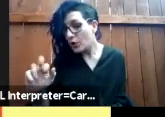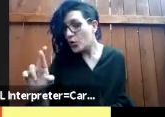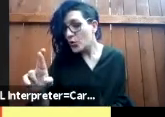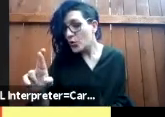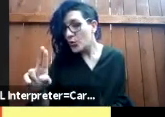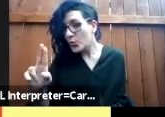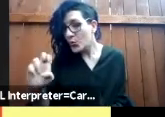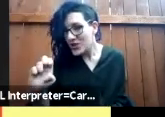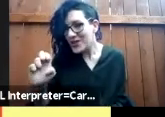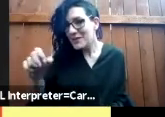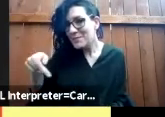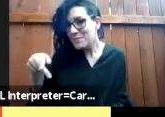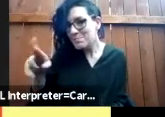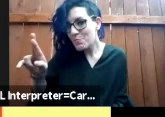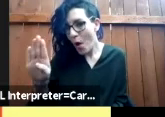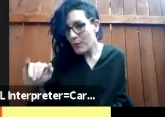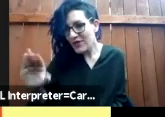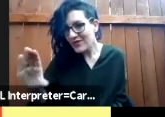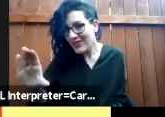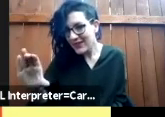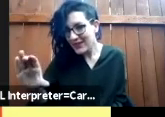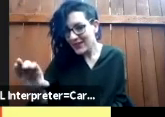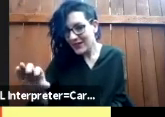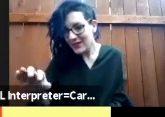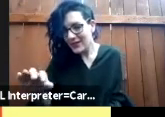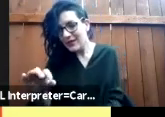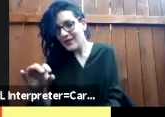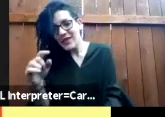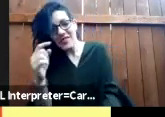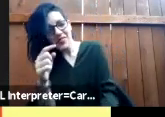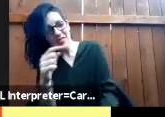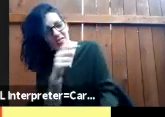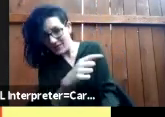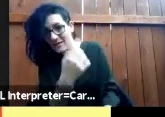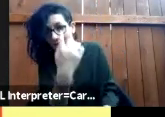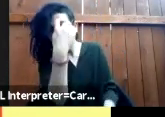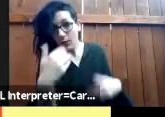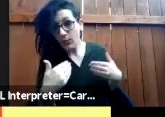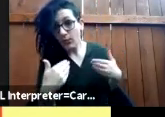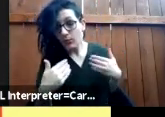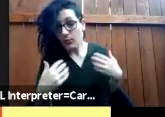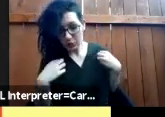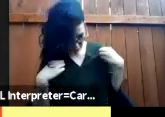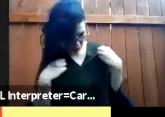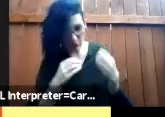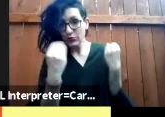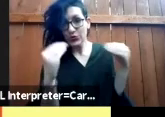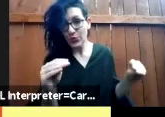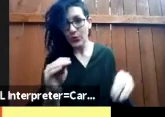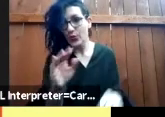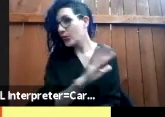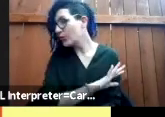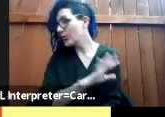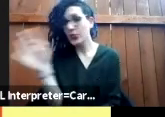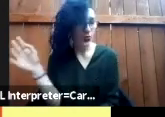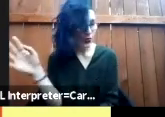American companies going into Latin America and creating chaos and exploitation and so on